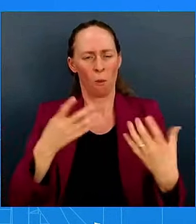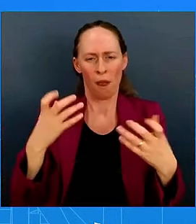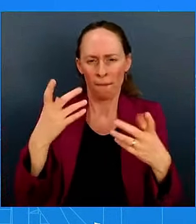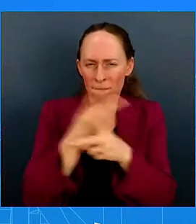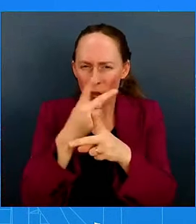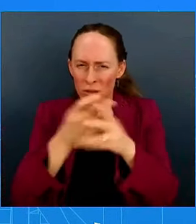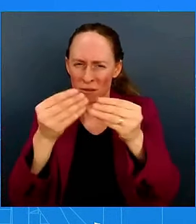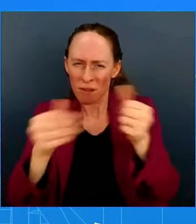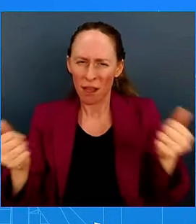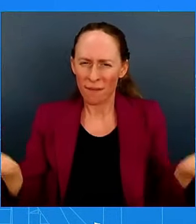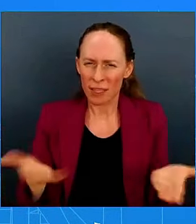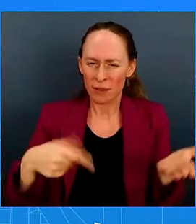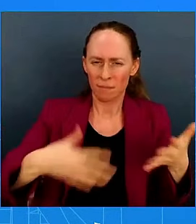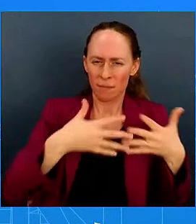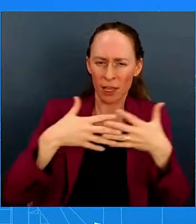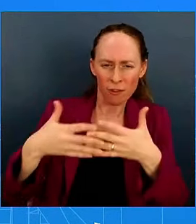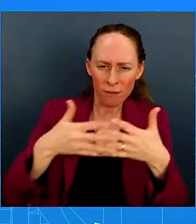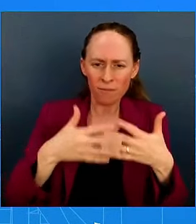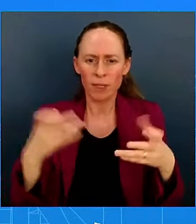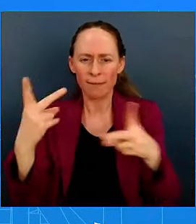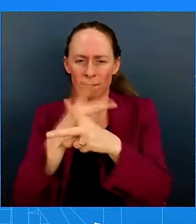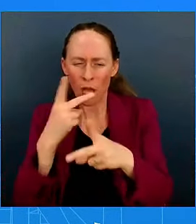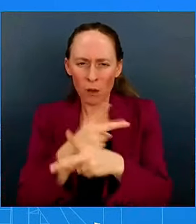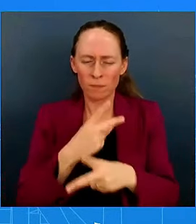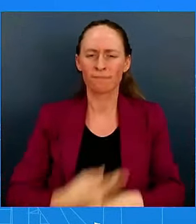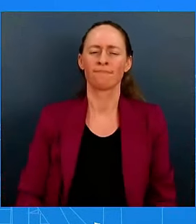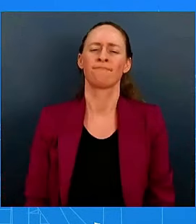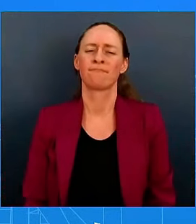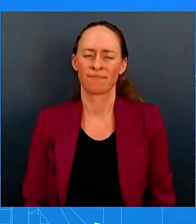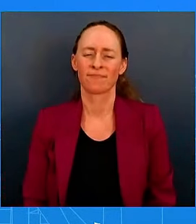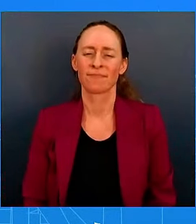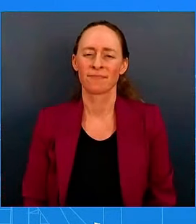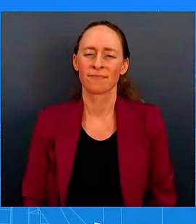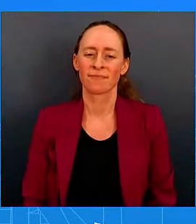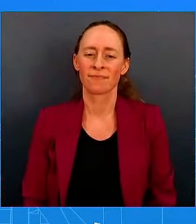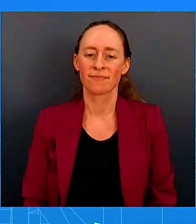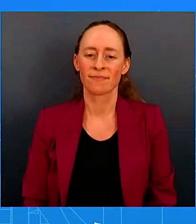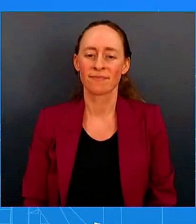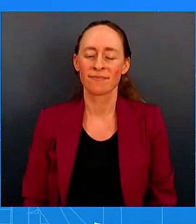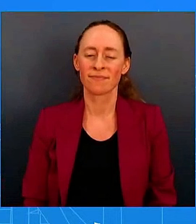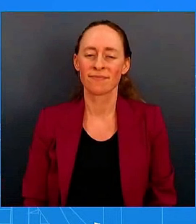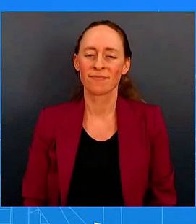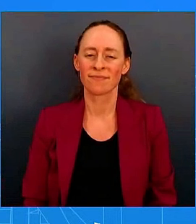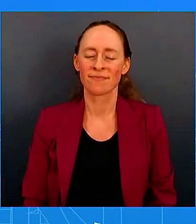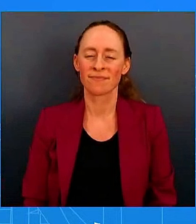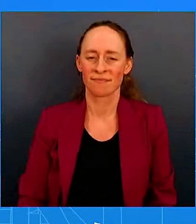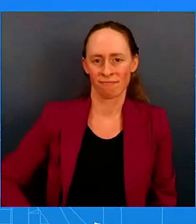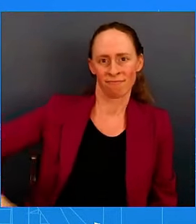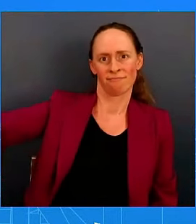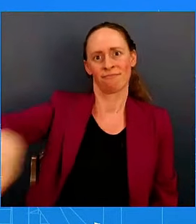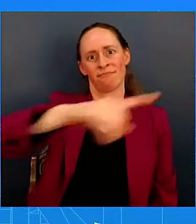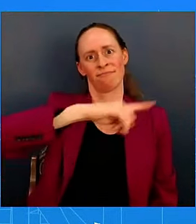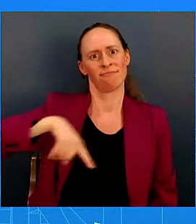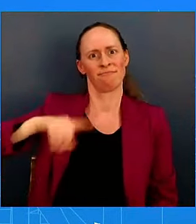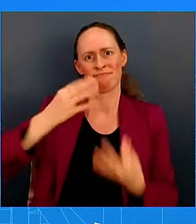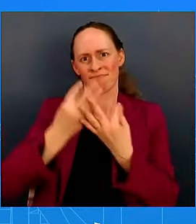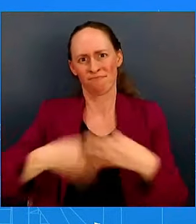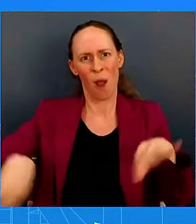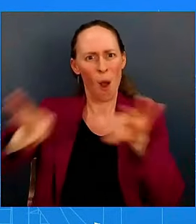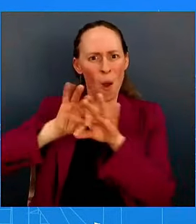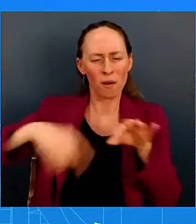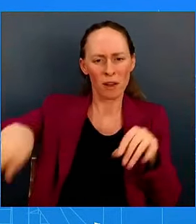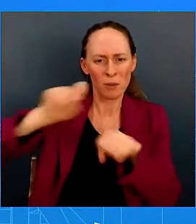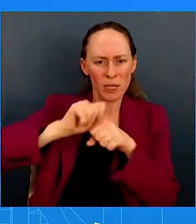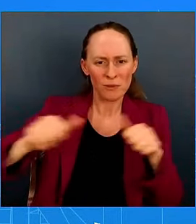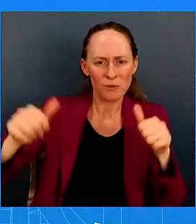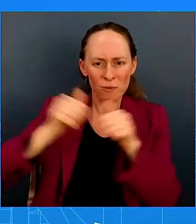borders. In this case, the coalition is playing a vital role helping our country deal with the fentanyl crisis here at home. The President will